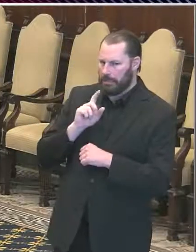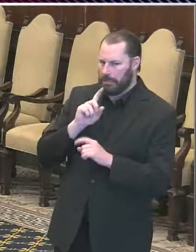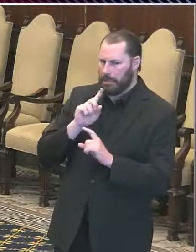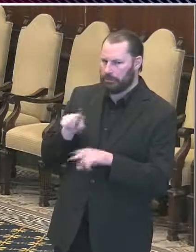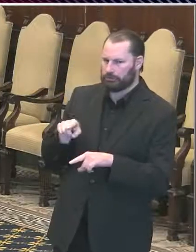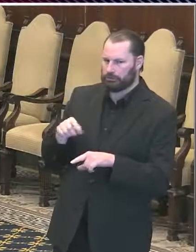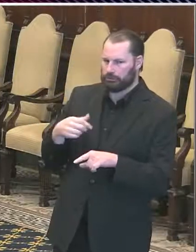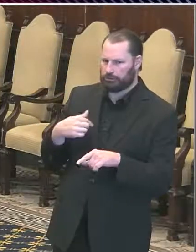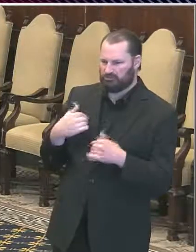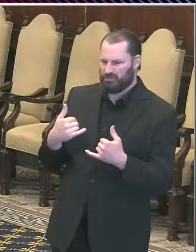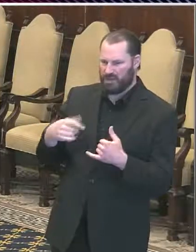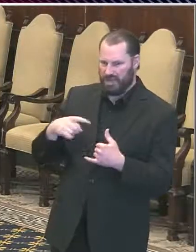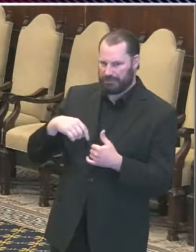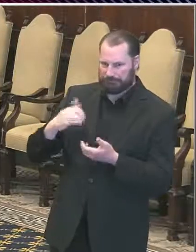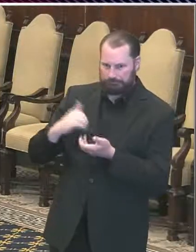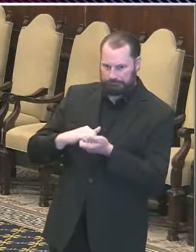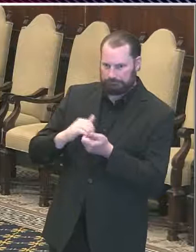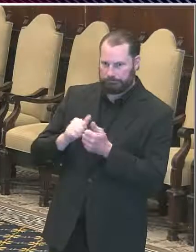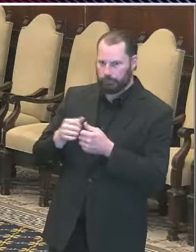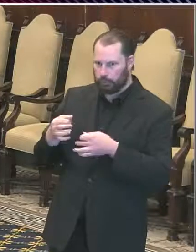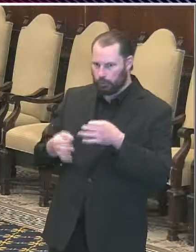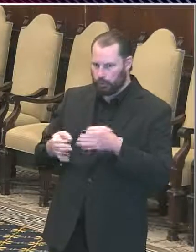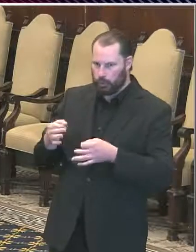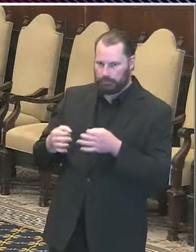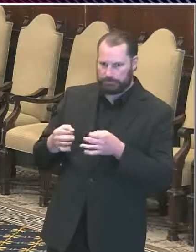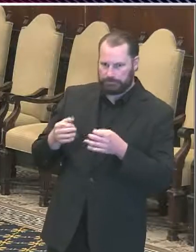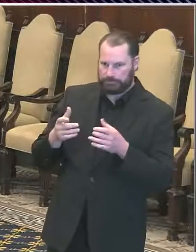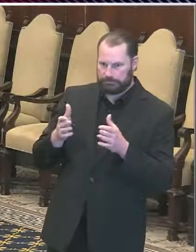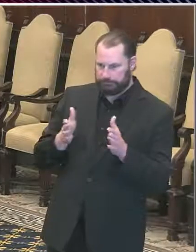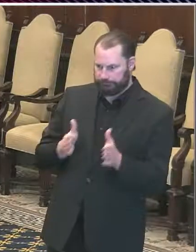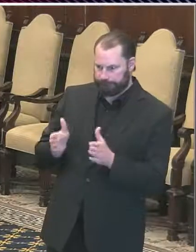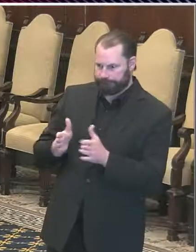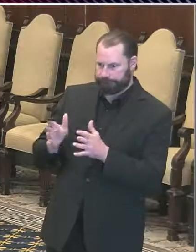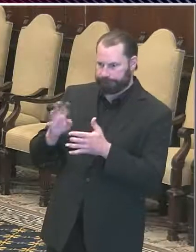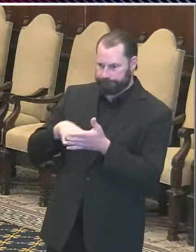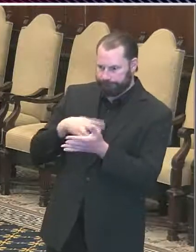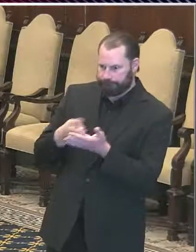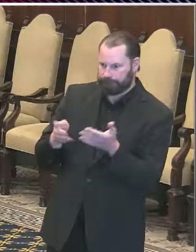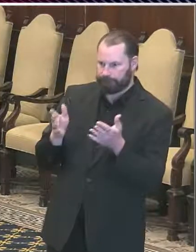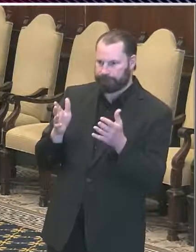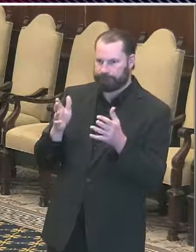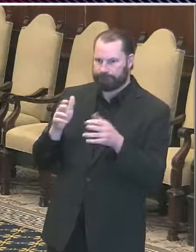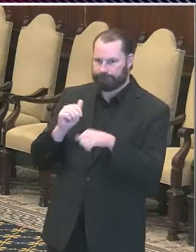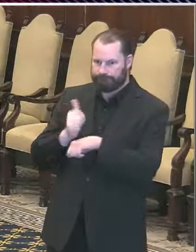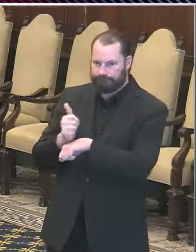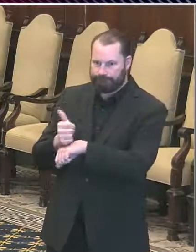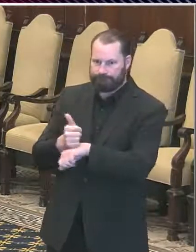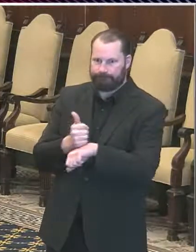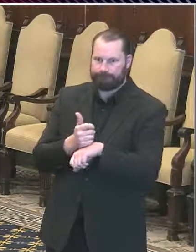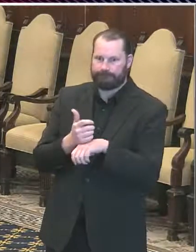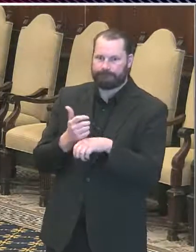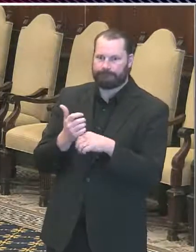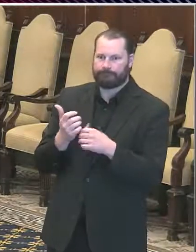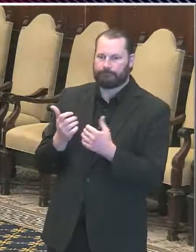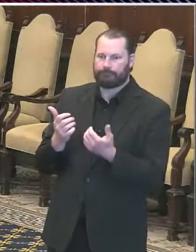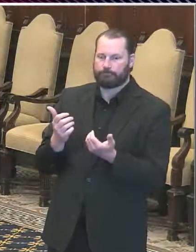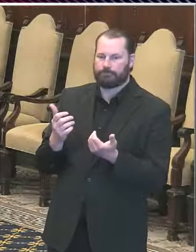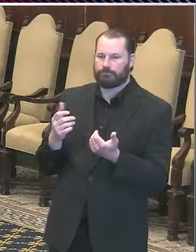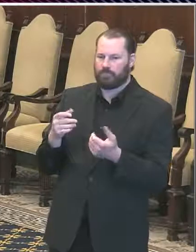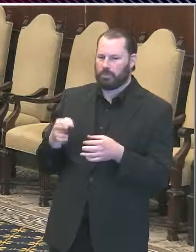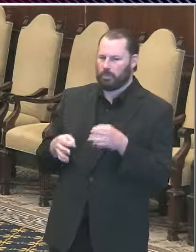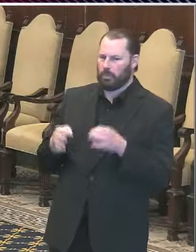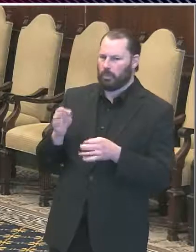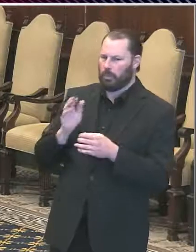and we understand that the courts will have opened a number of court rooms